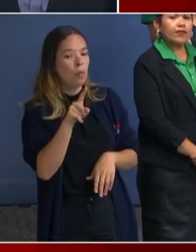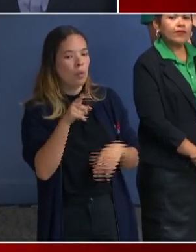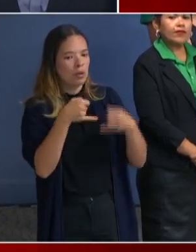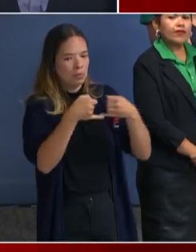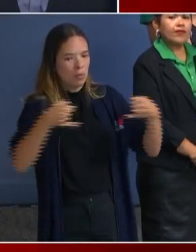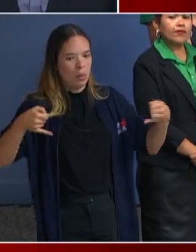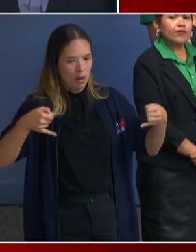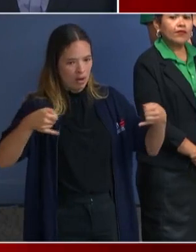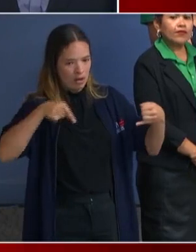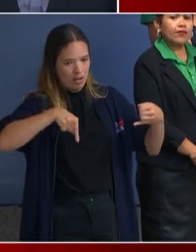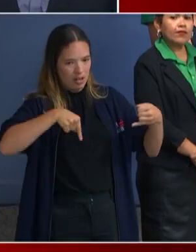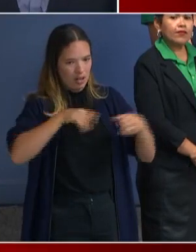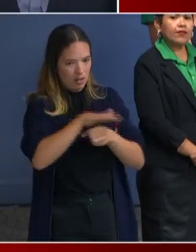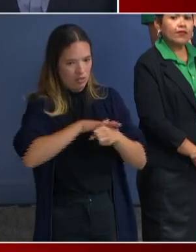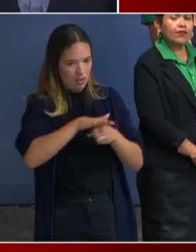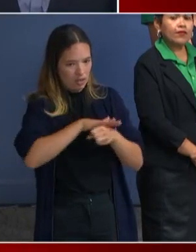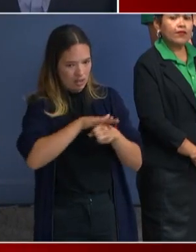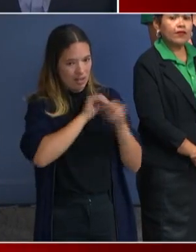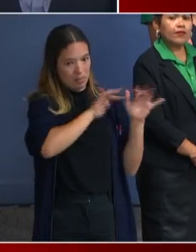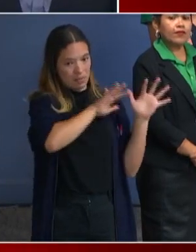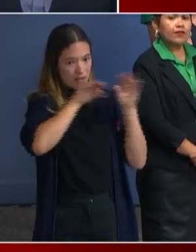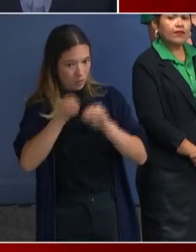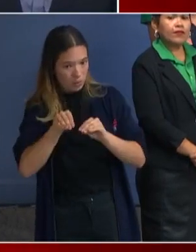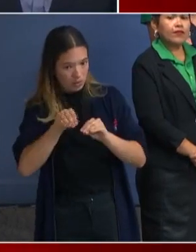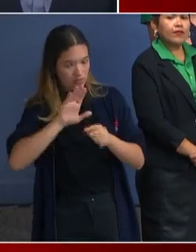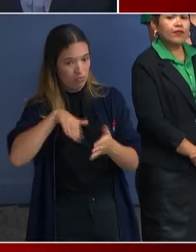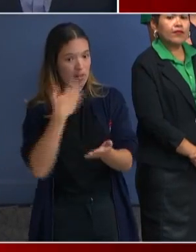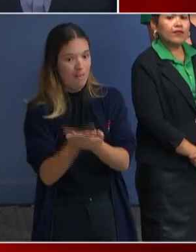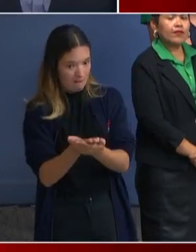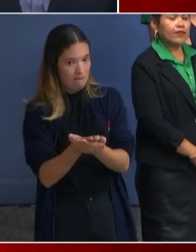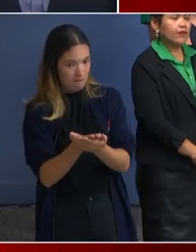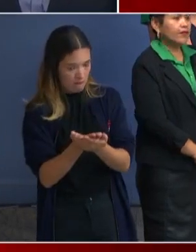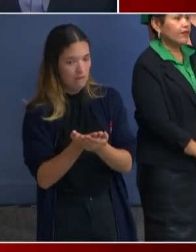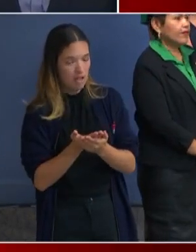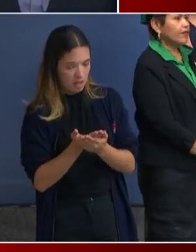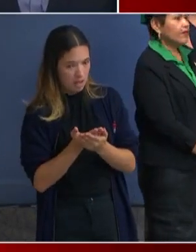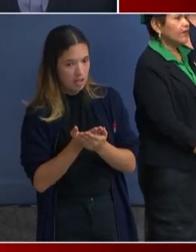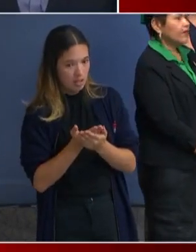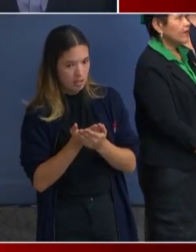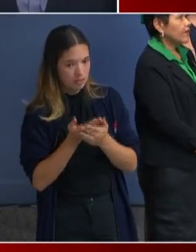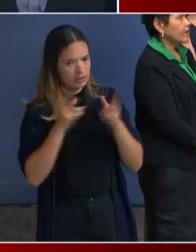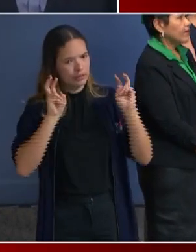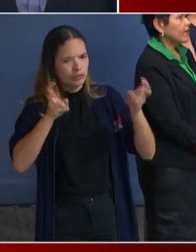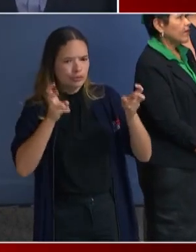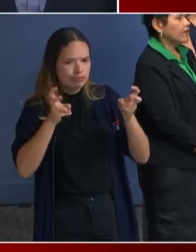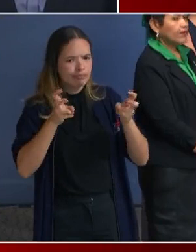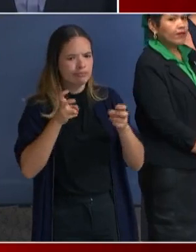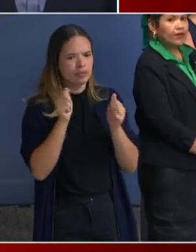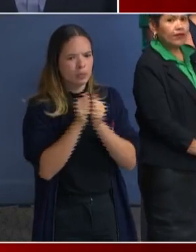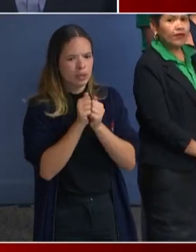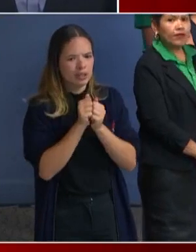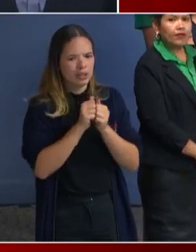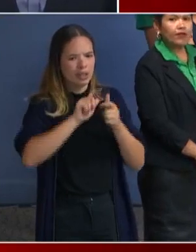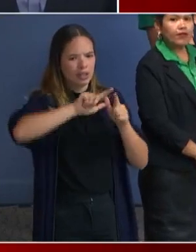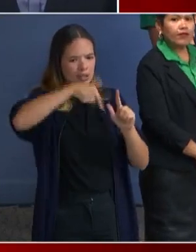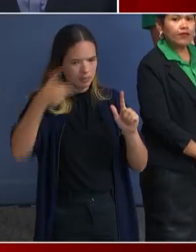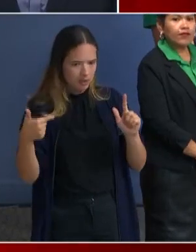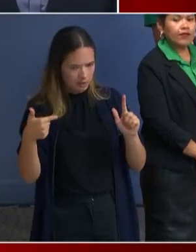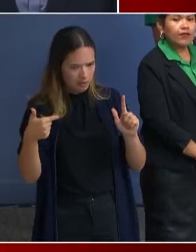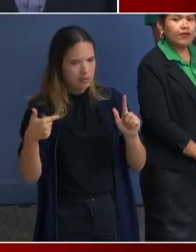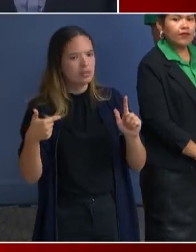coming to the country, problems have surfaced regarding LGBTQ migrants, particularly transgender migrants,